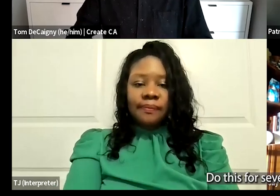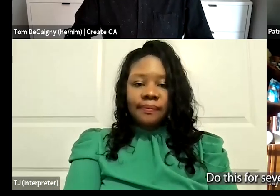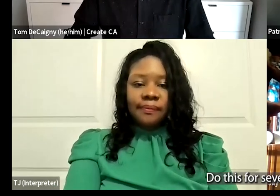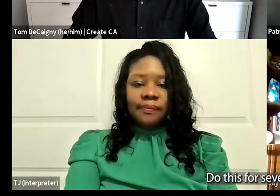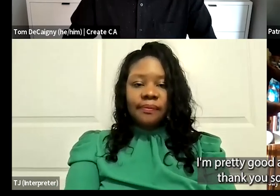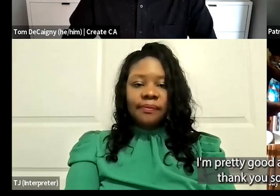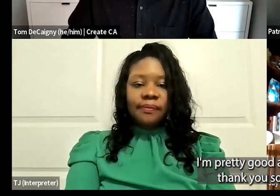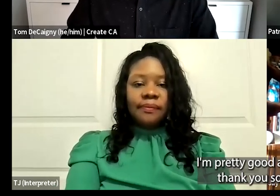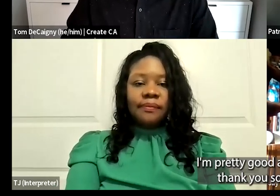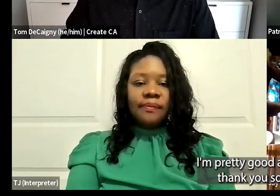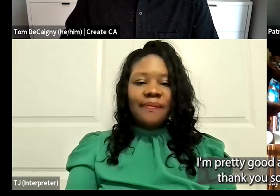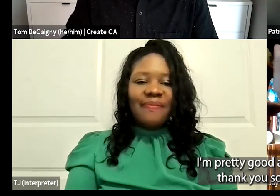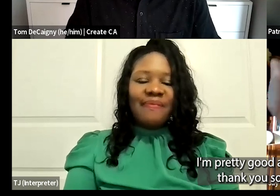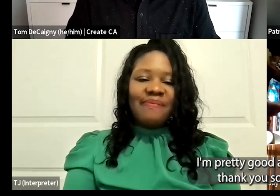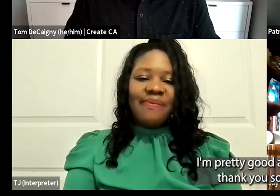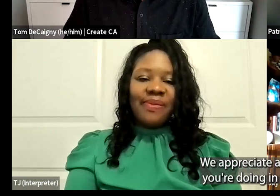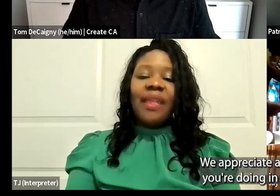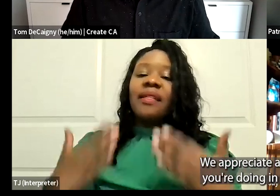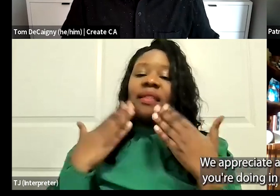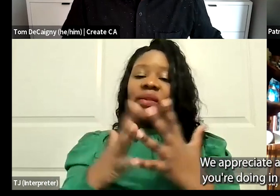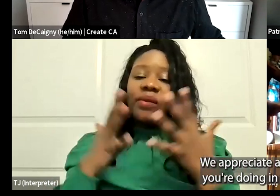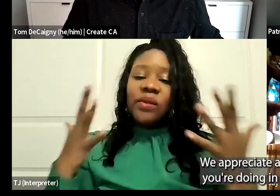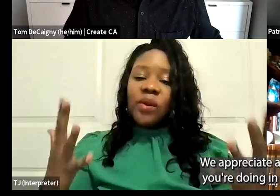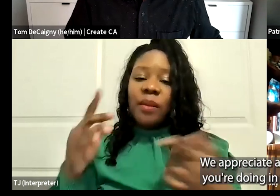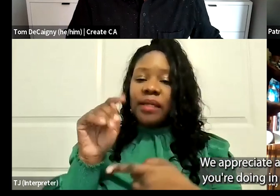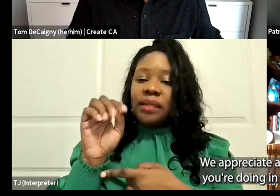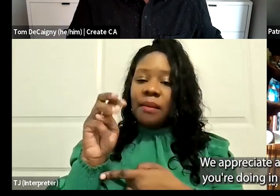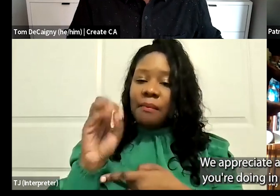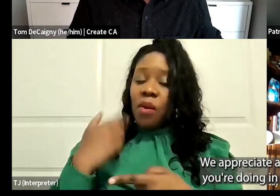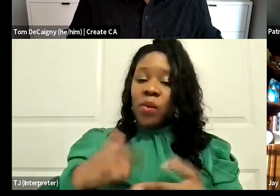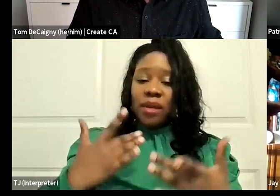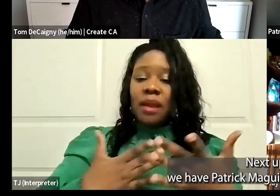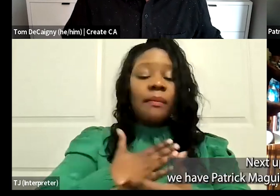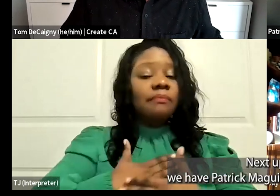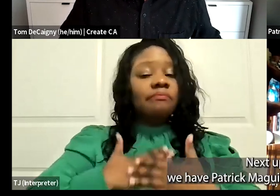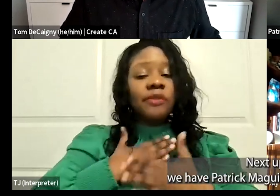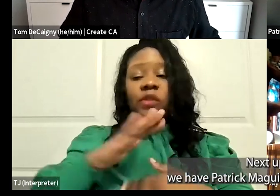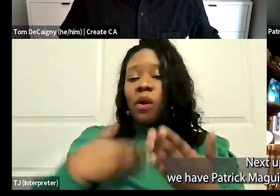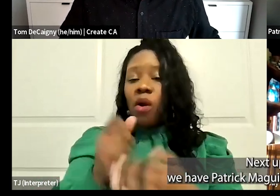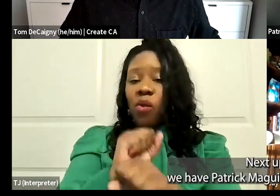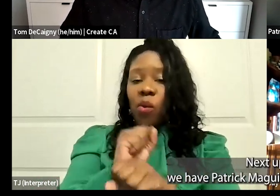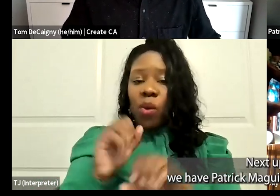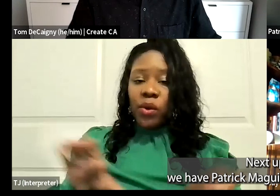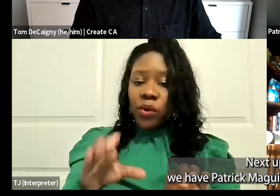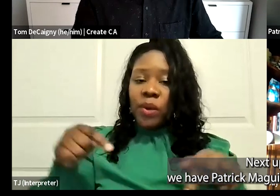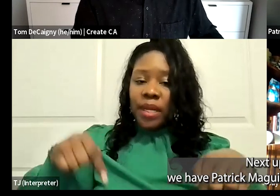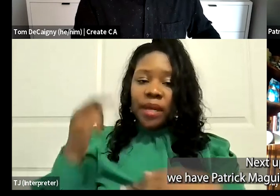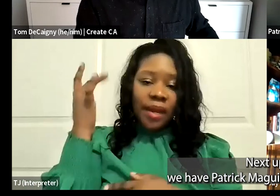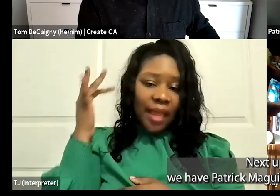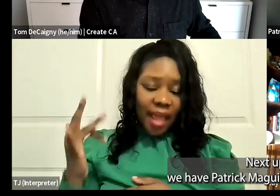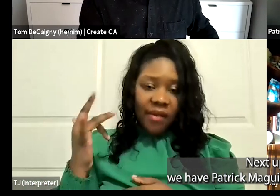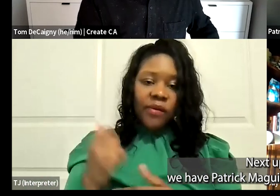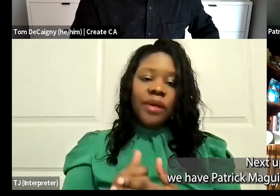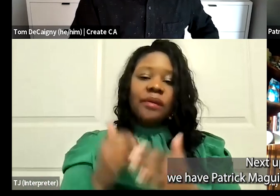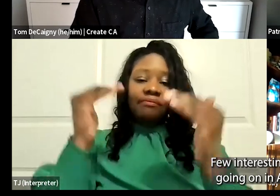Doing this for several years. I forget this. Tom, thank you so much. We appreciate all the work you're doing in California. Next up, have Patrick Mahorter of the